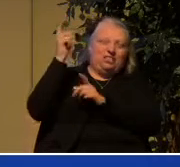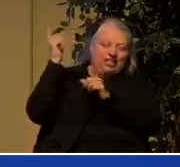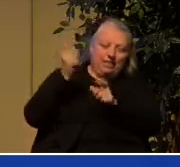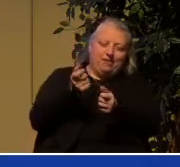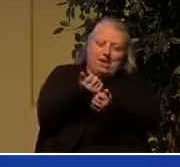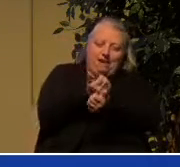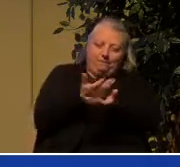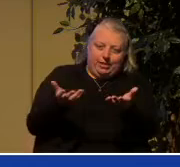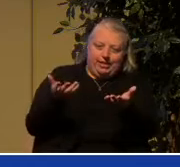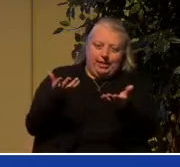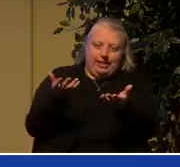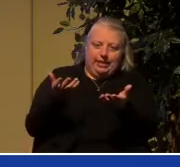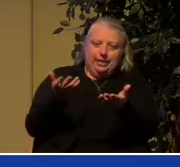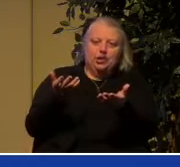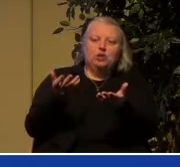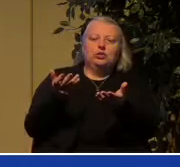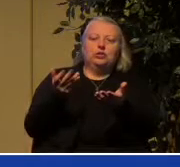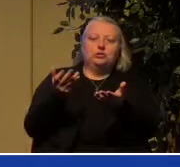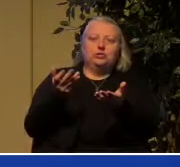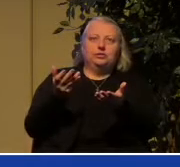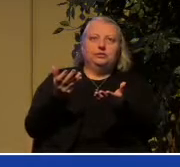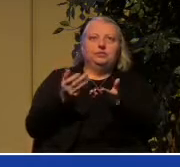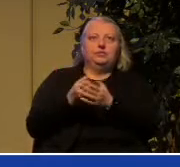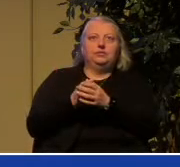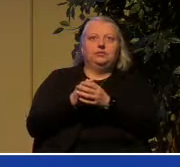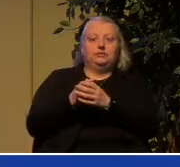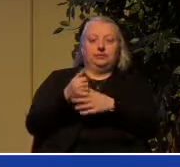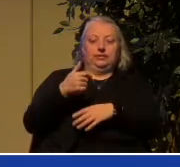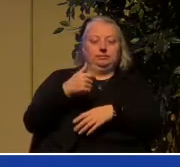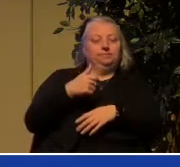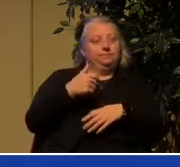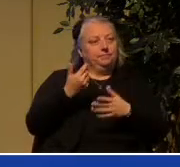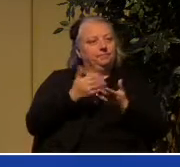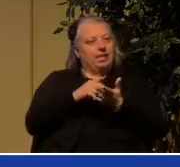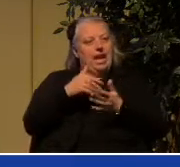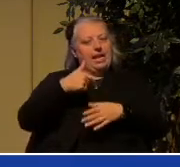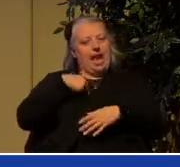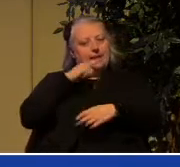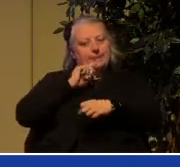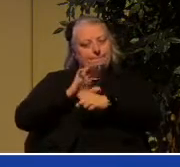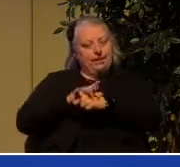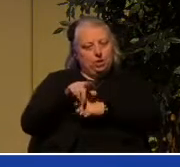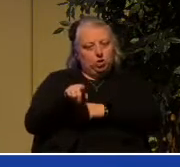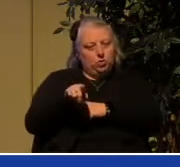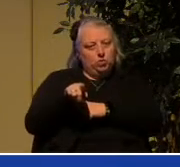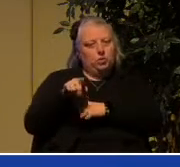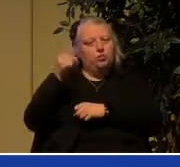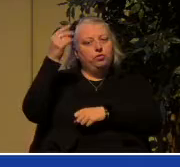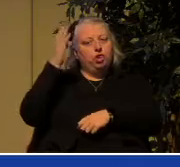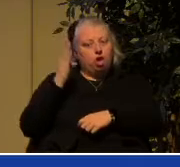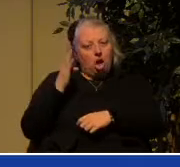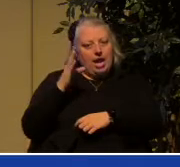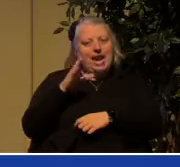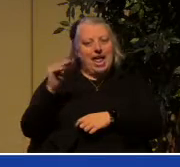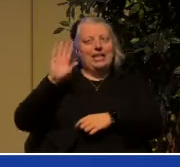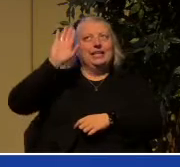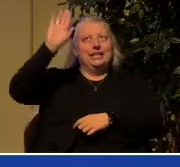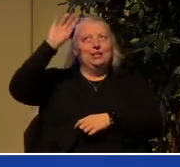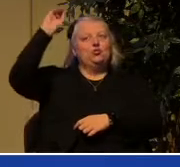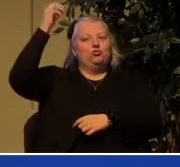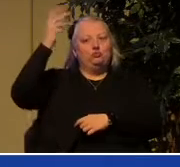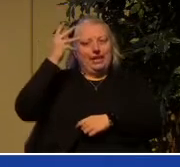sanctified. I commit you to God and the word of his grace.